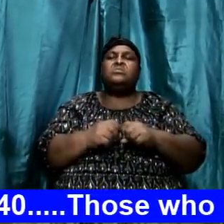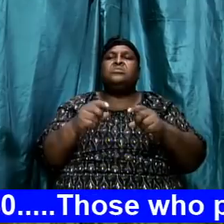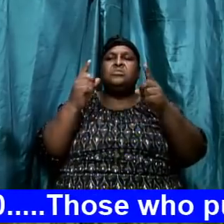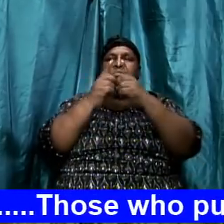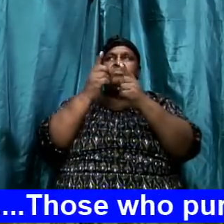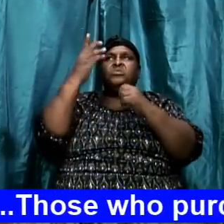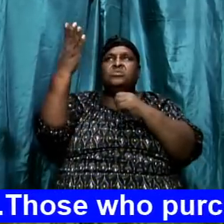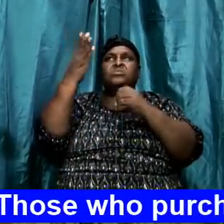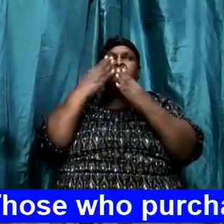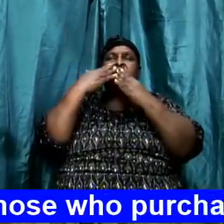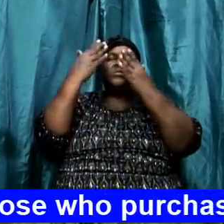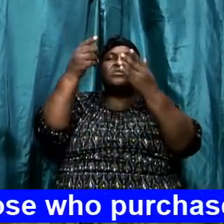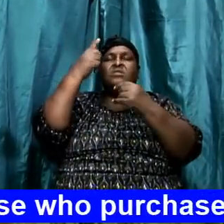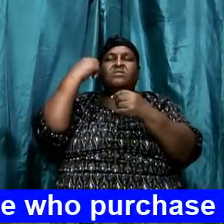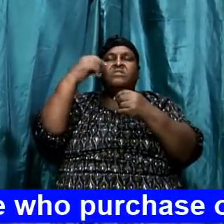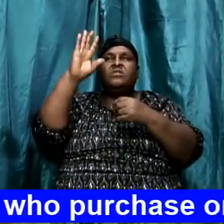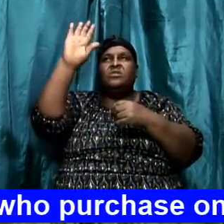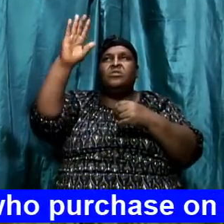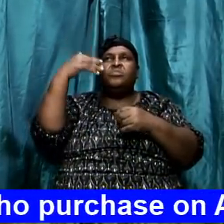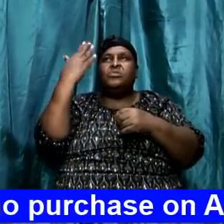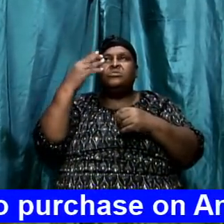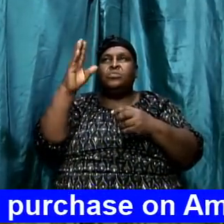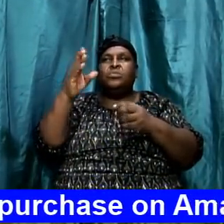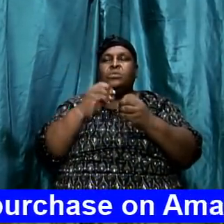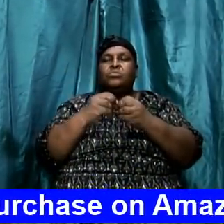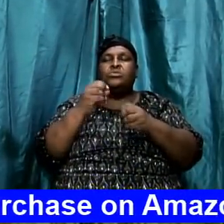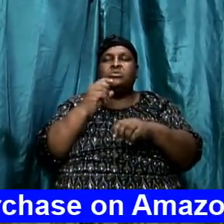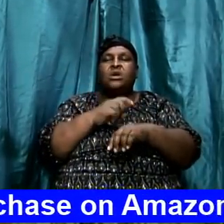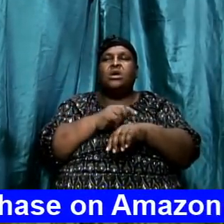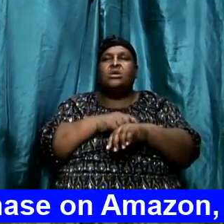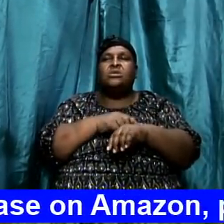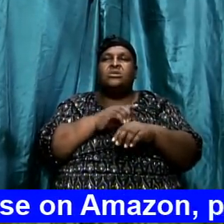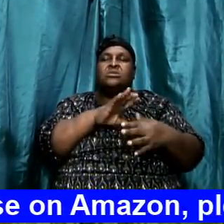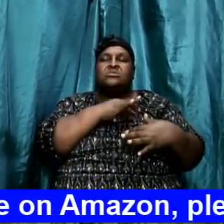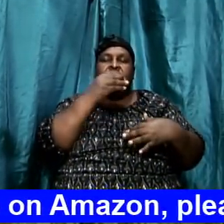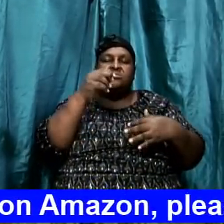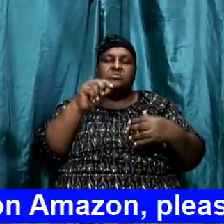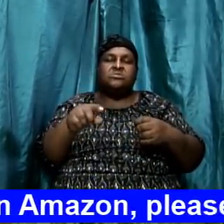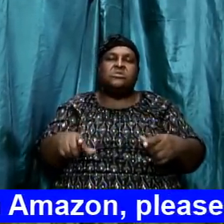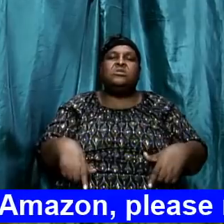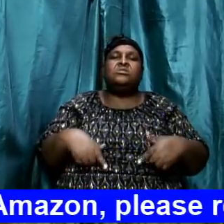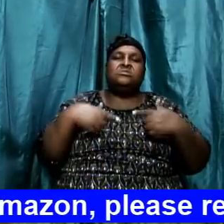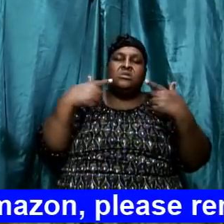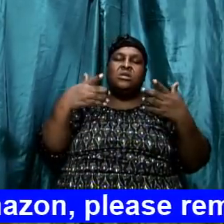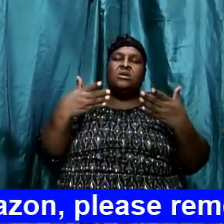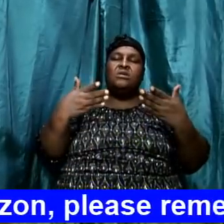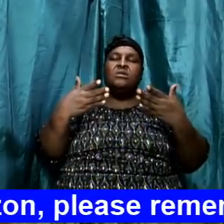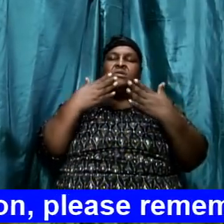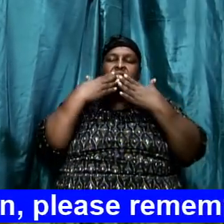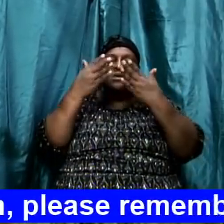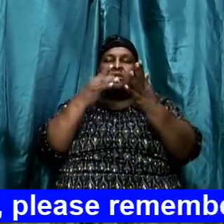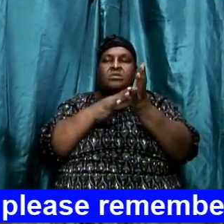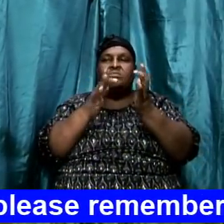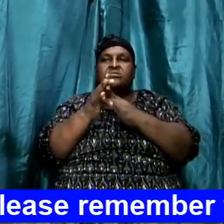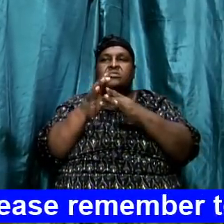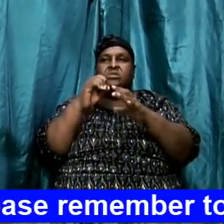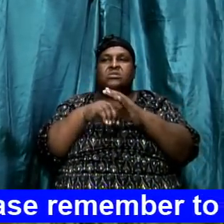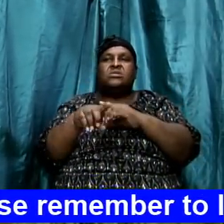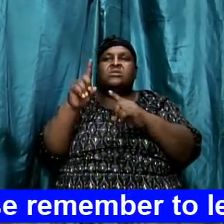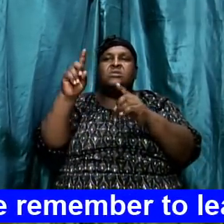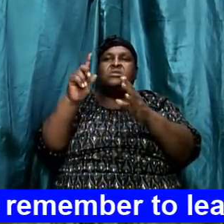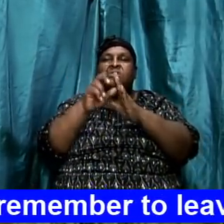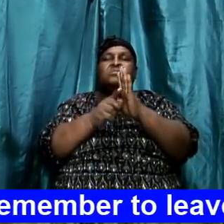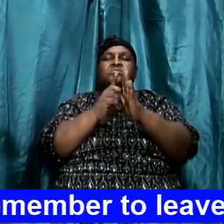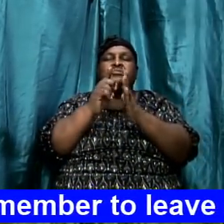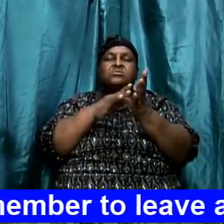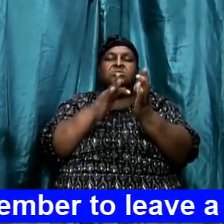Thank you God for your presence one more time. Thank you Lord Jesus for your Word of God which is spirit and his life. Thank you Jesus in this hour in Jesus